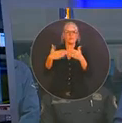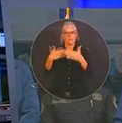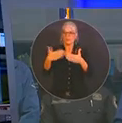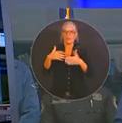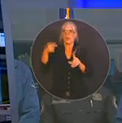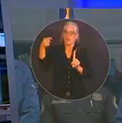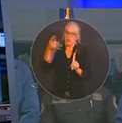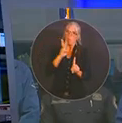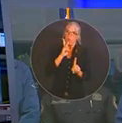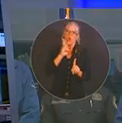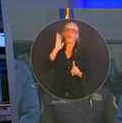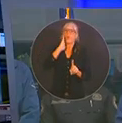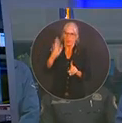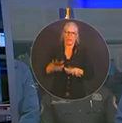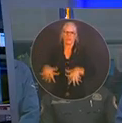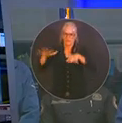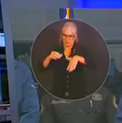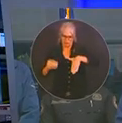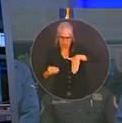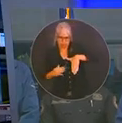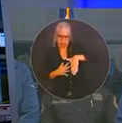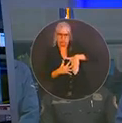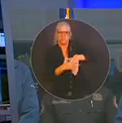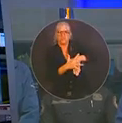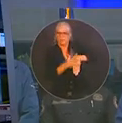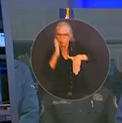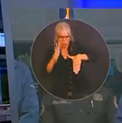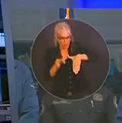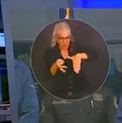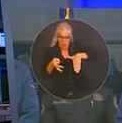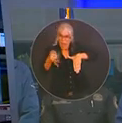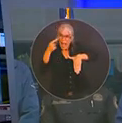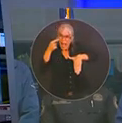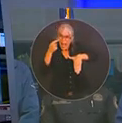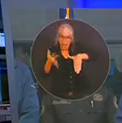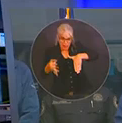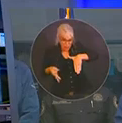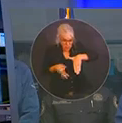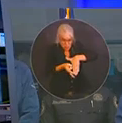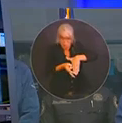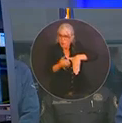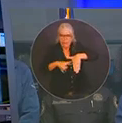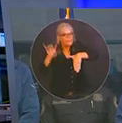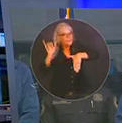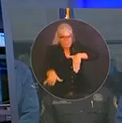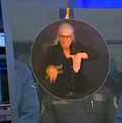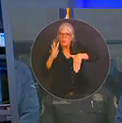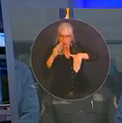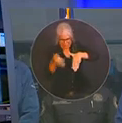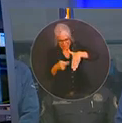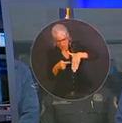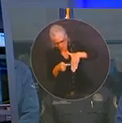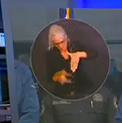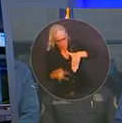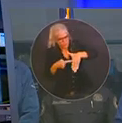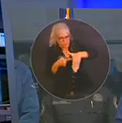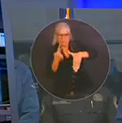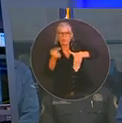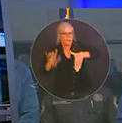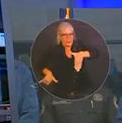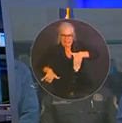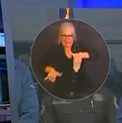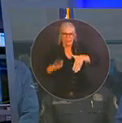far beyond what the cone actually shows. Now we have made, as I mentioned yesterday, prelandfall declaration